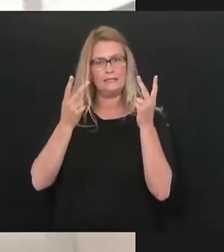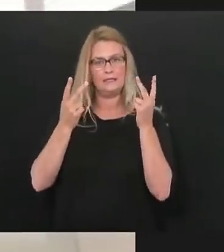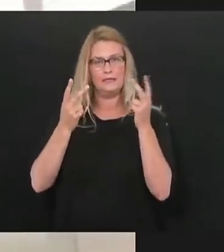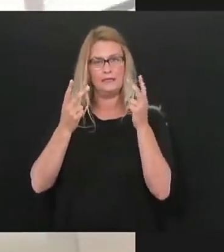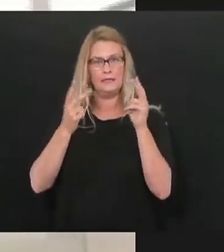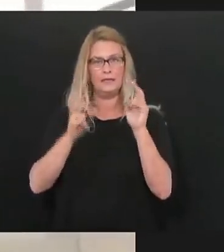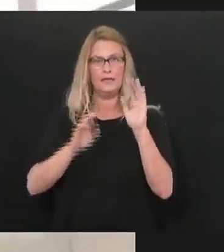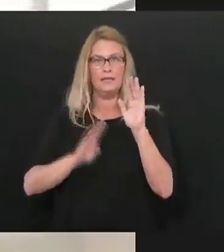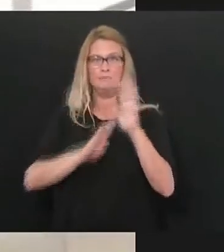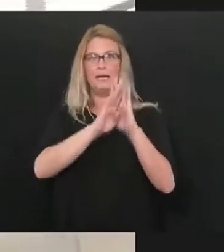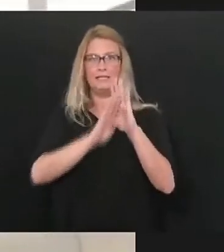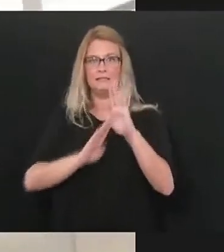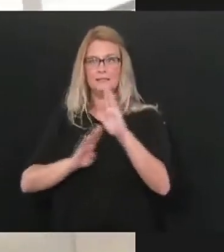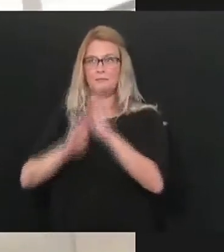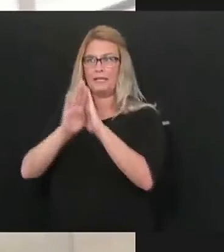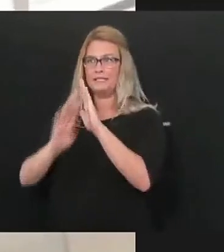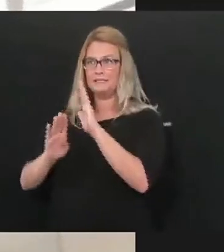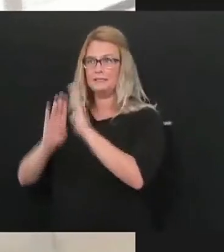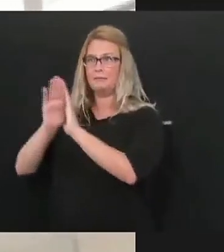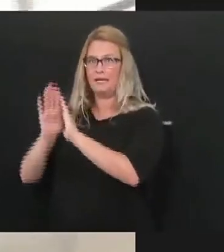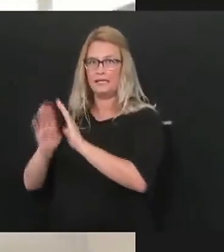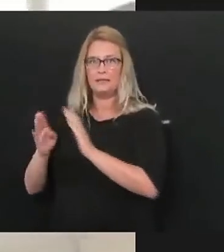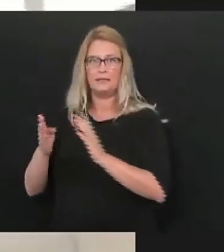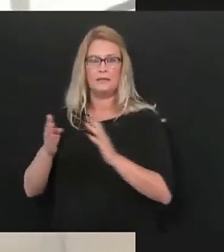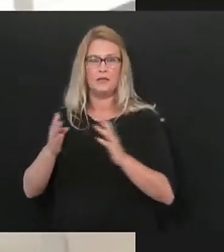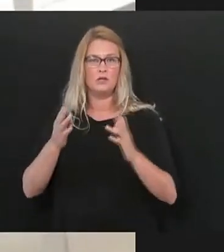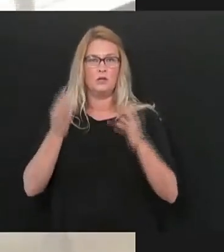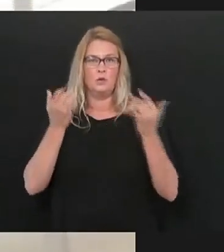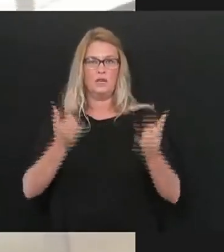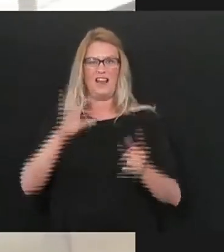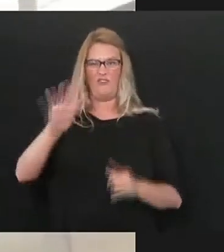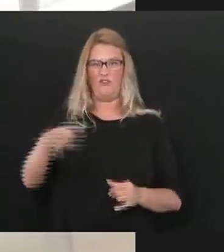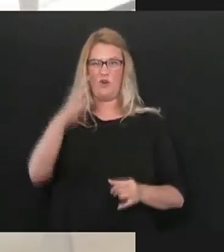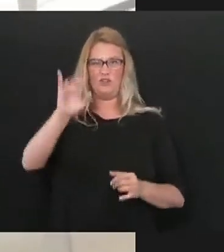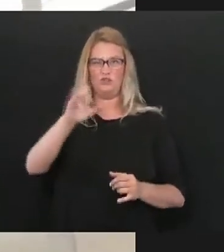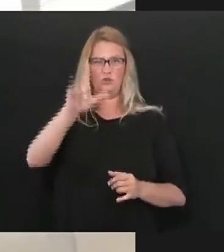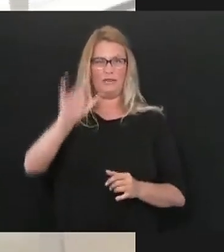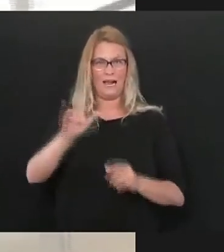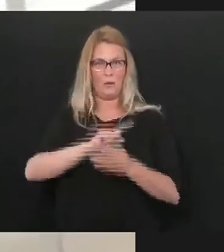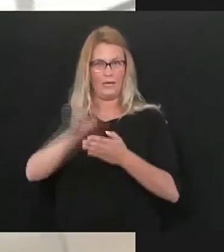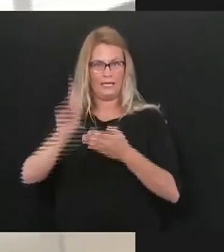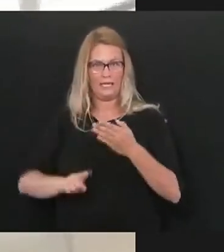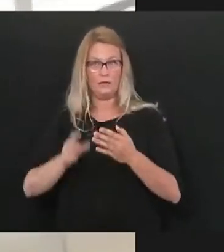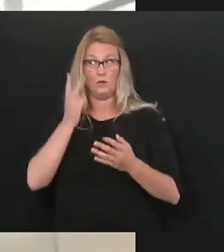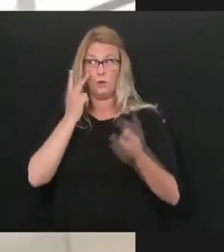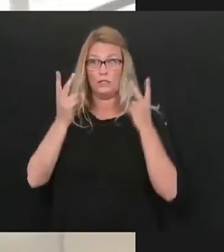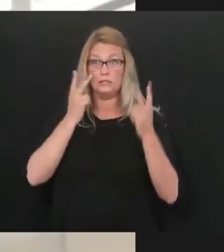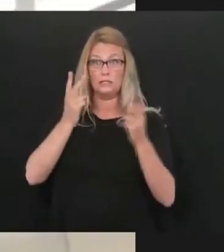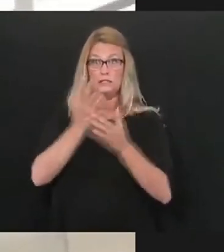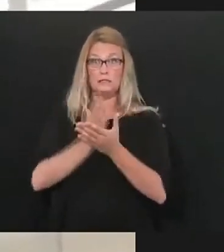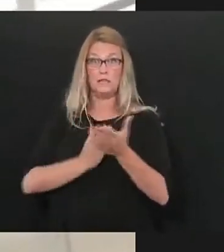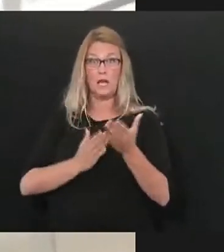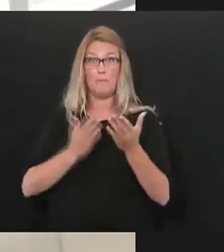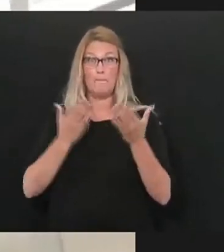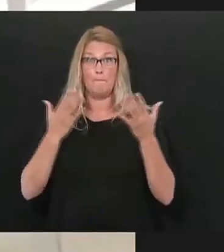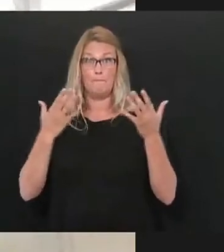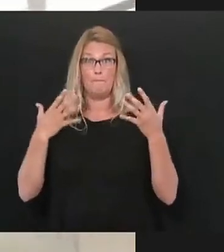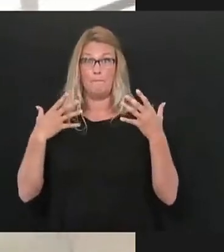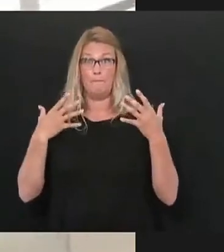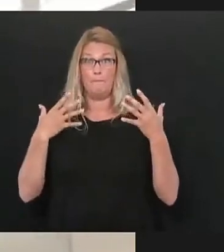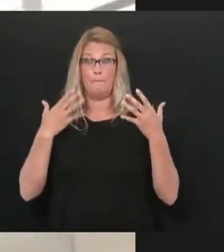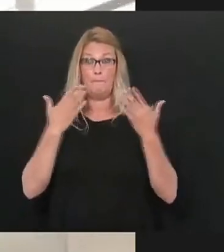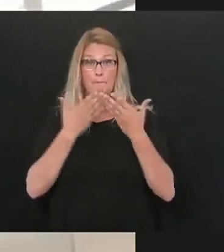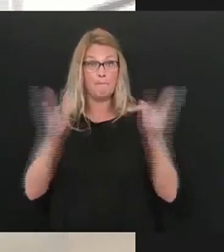everywhere we're seeing something of a spike here we're coming up on the 4th of July weekend and we're seeing some public officials around the country saying